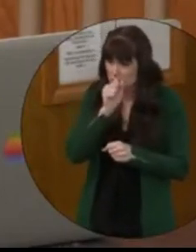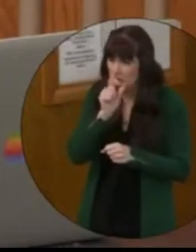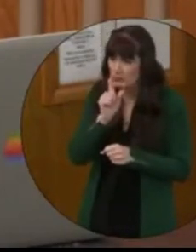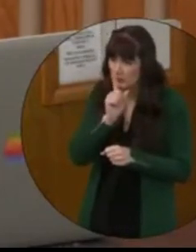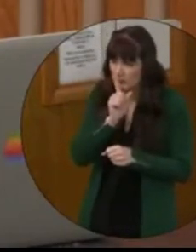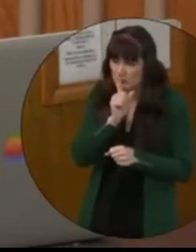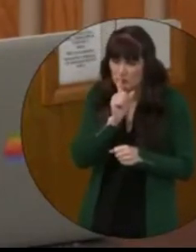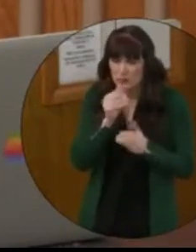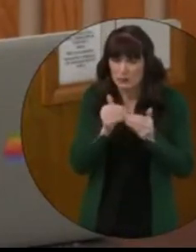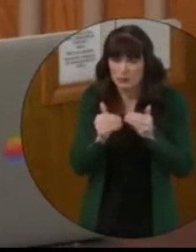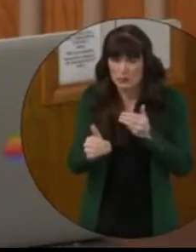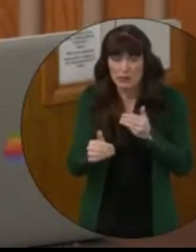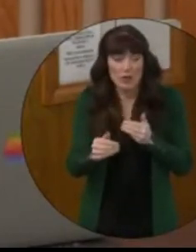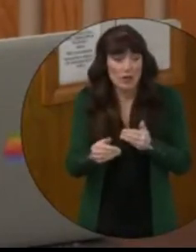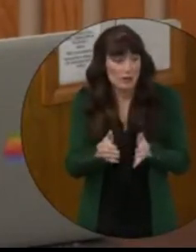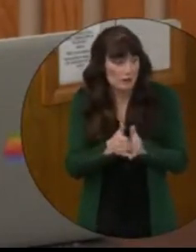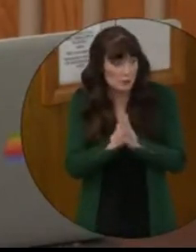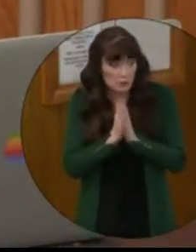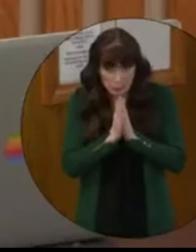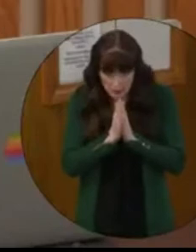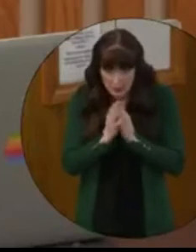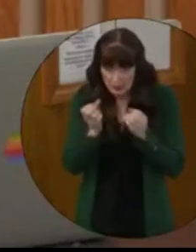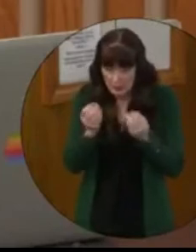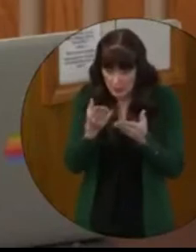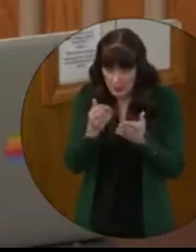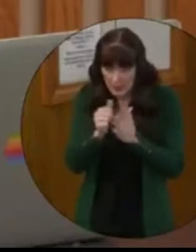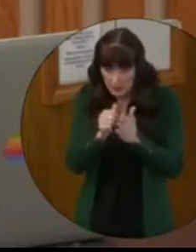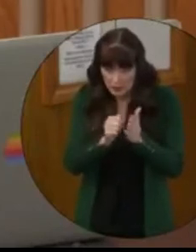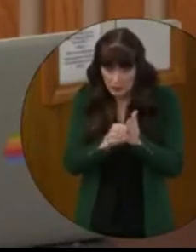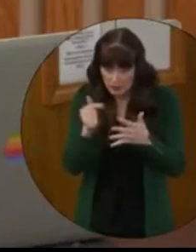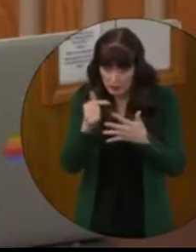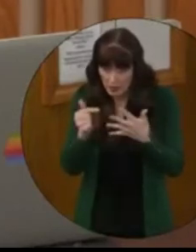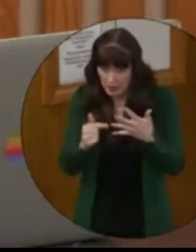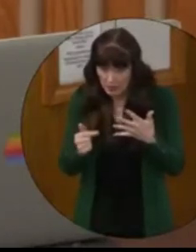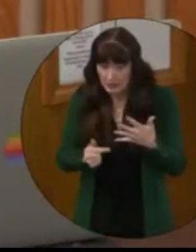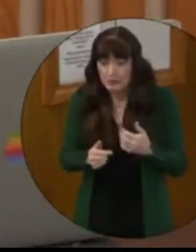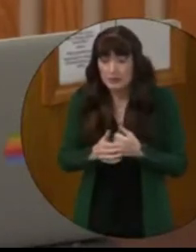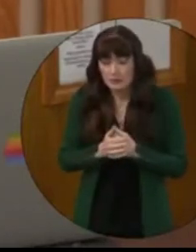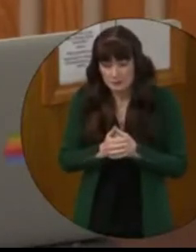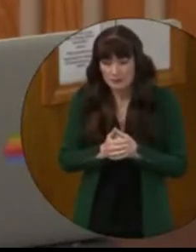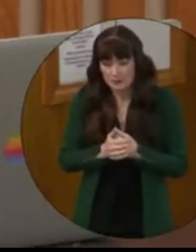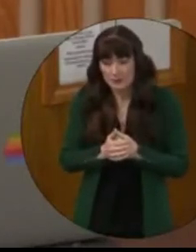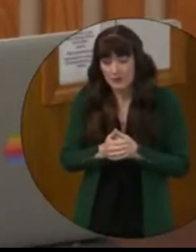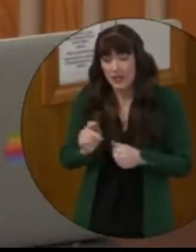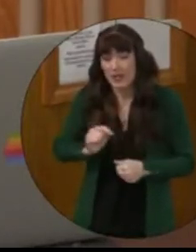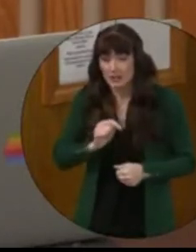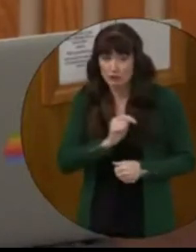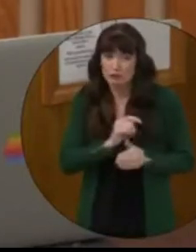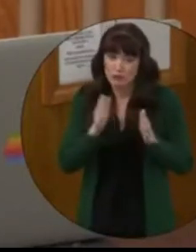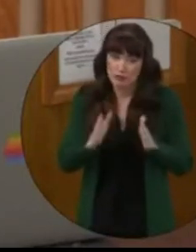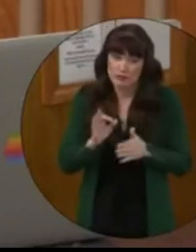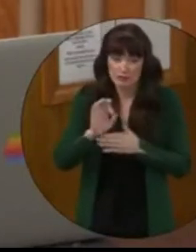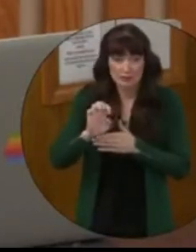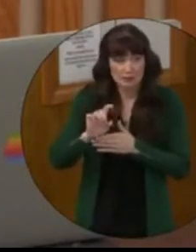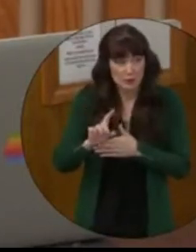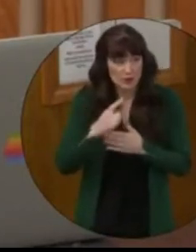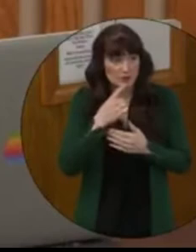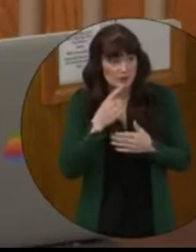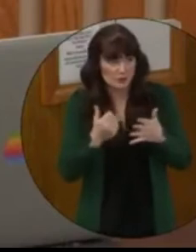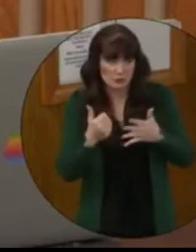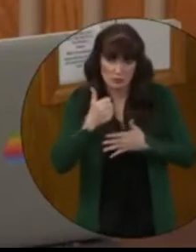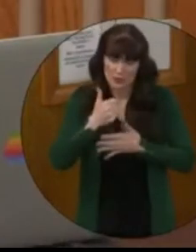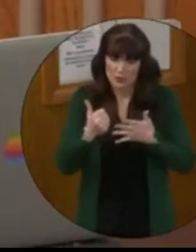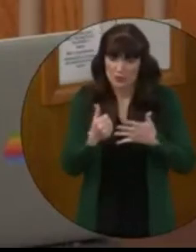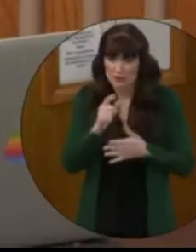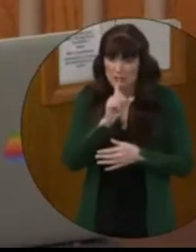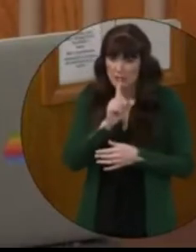I have requested numerous agenda items with no movement from you. And as soon as Trustee Ford requests an item, you prioritized it,